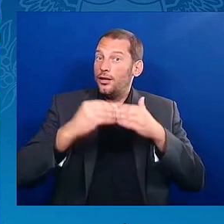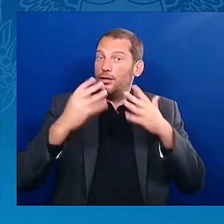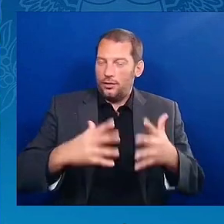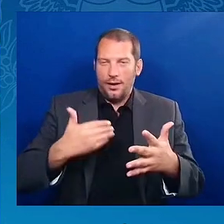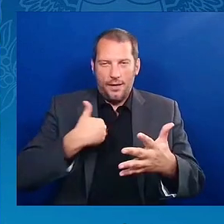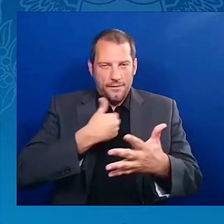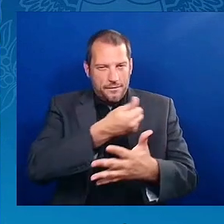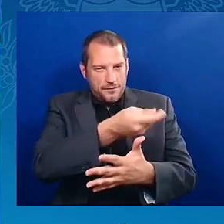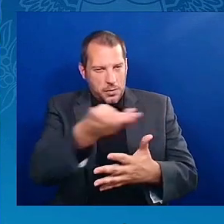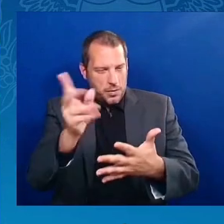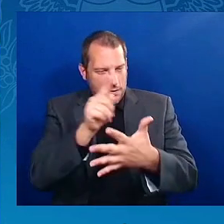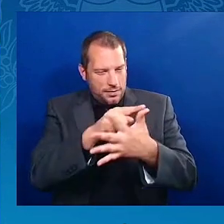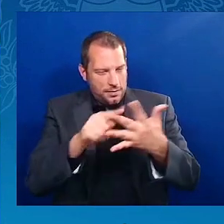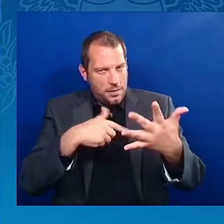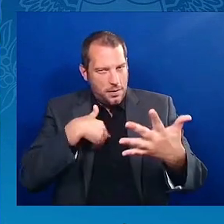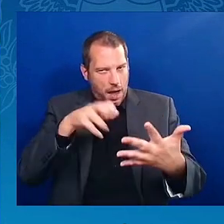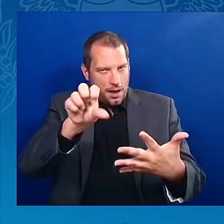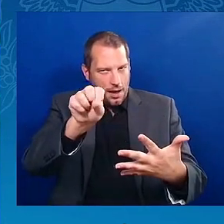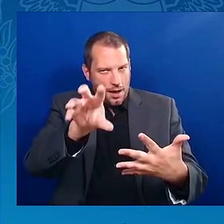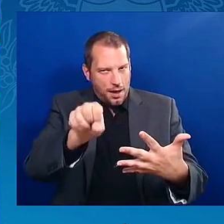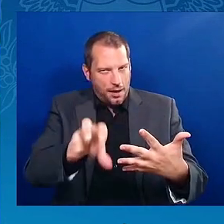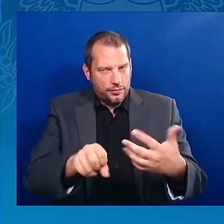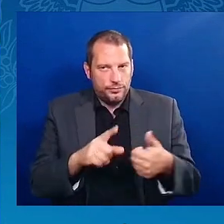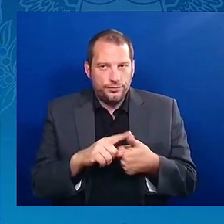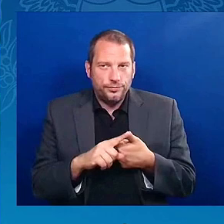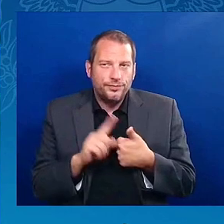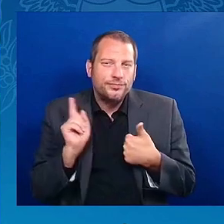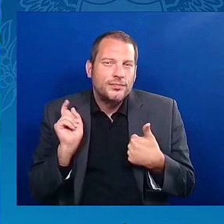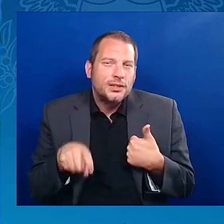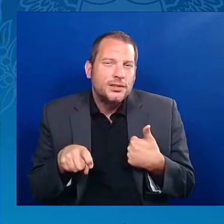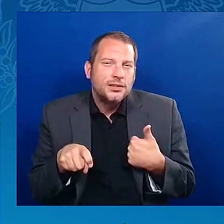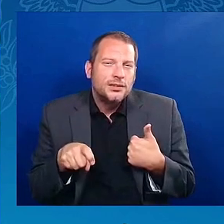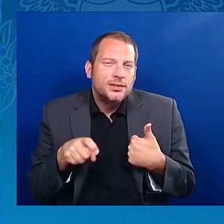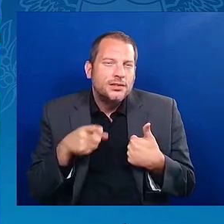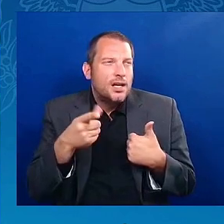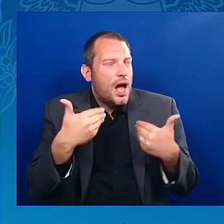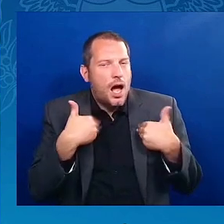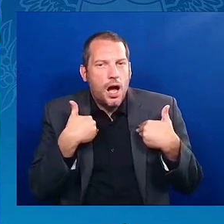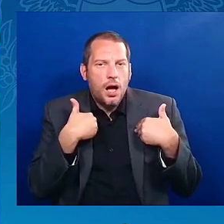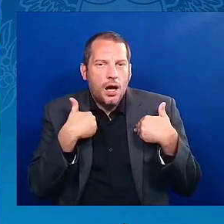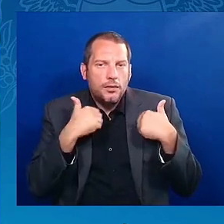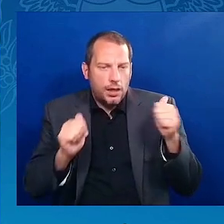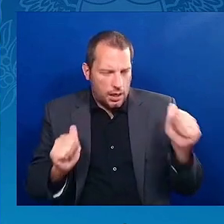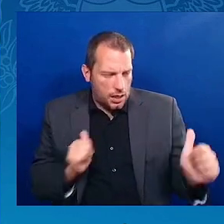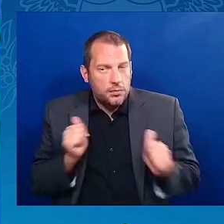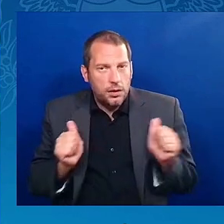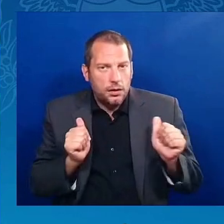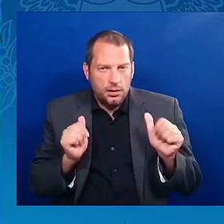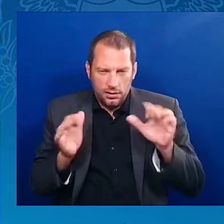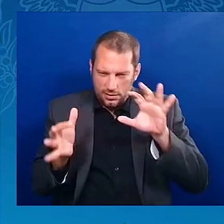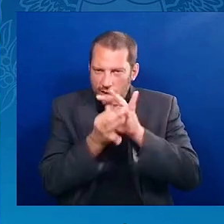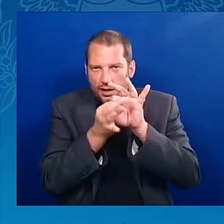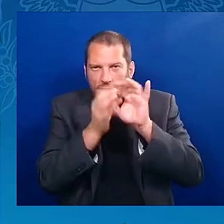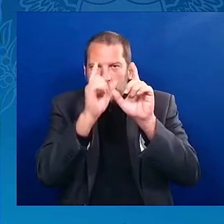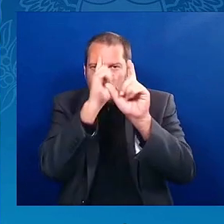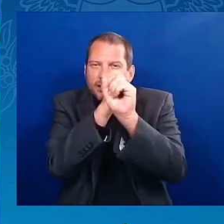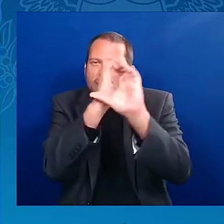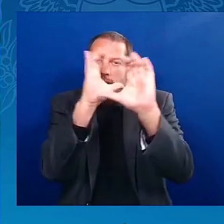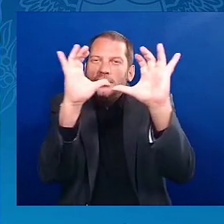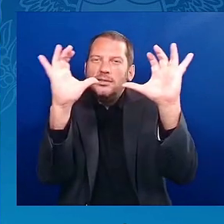you must dream with ambition. Your ambition is a good thing. It's good to have ambition.